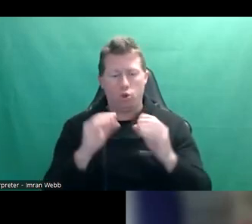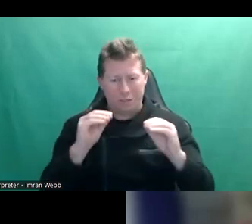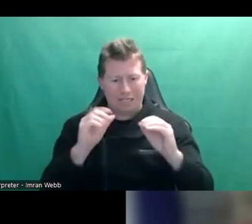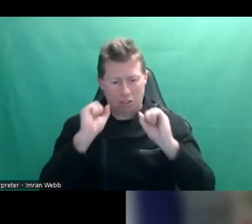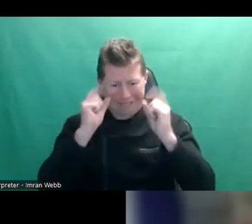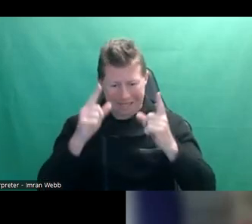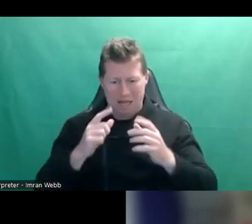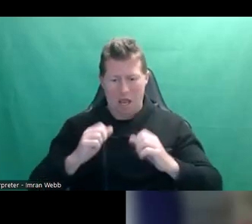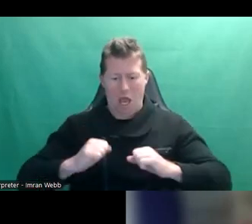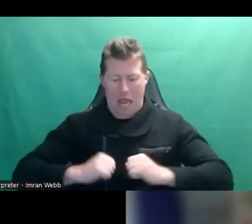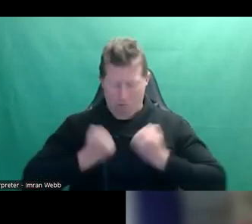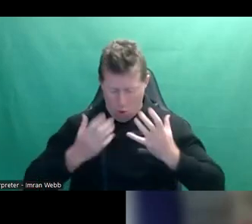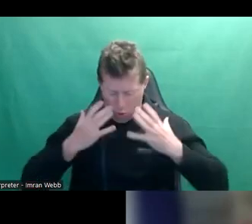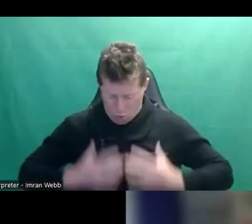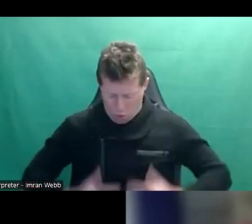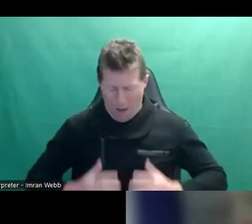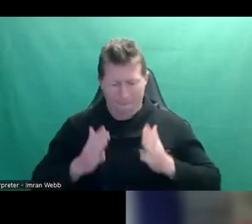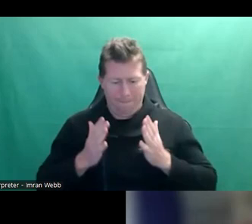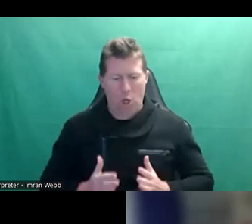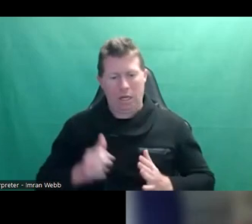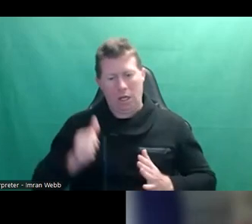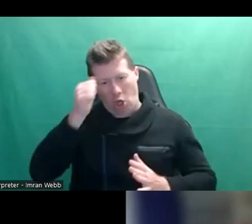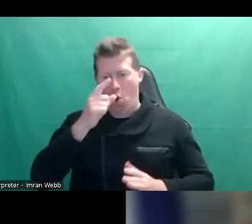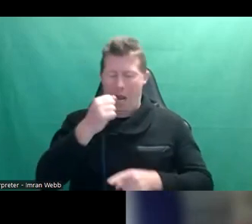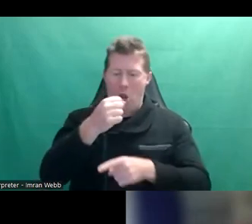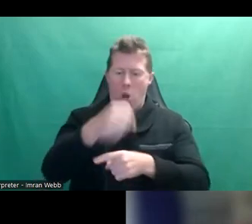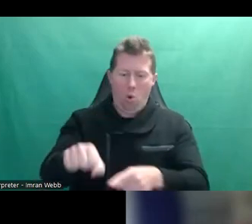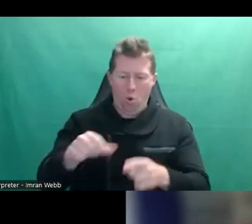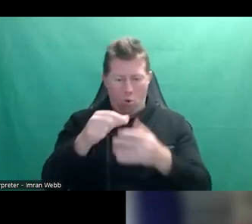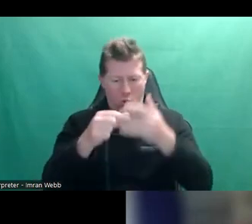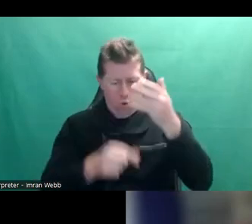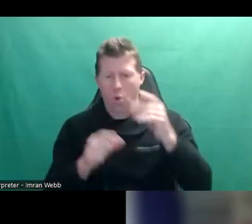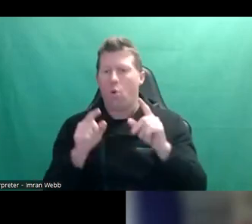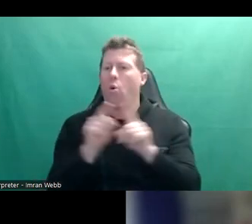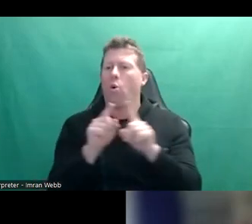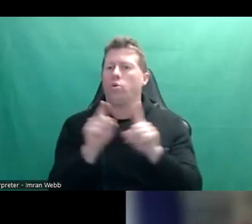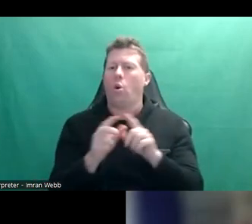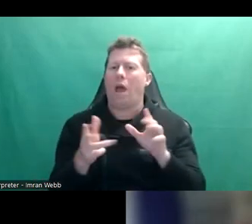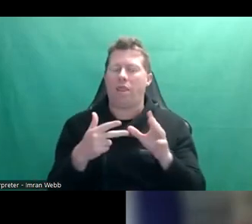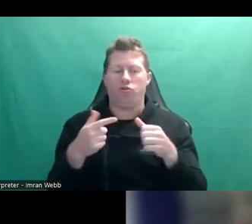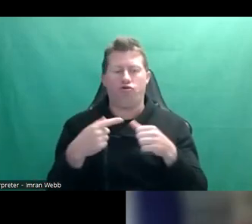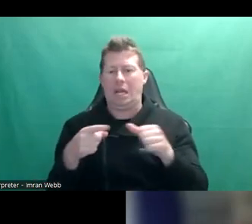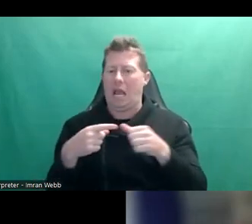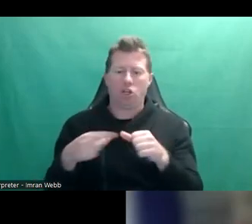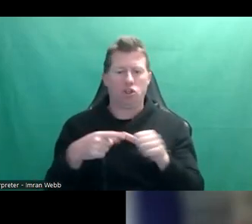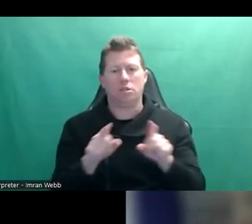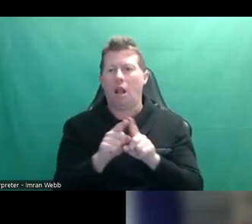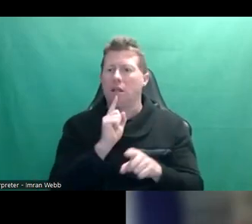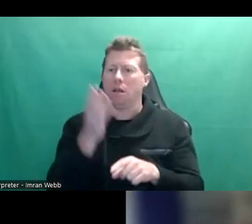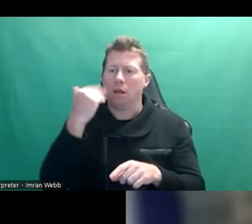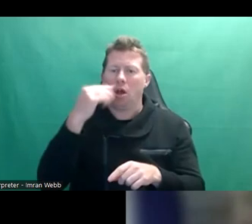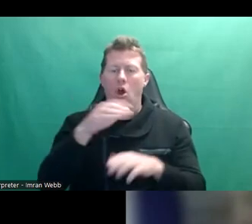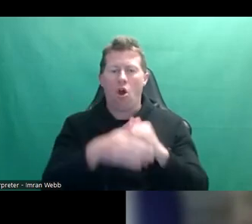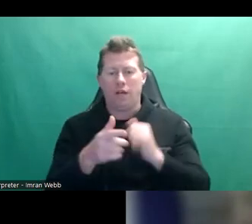about our own body and, you know, being empowered to say no and those sort of things, but also all of those reactions. As you said before, you know, the way that